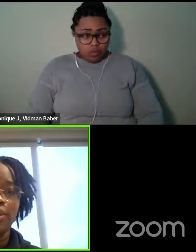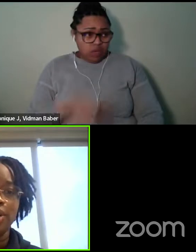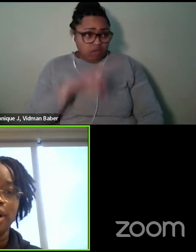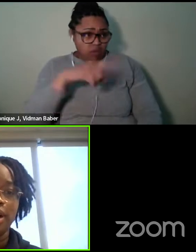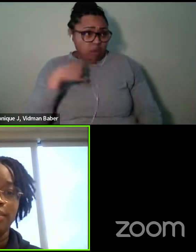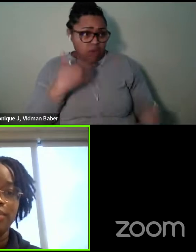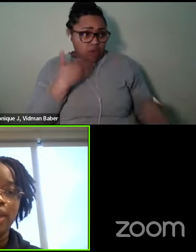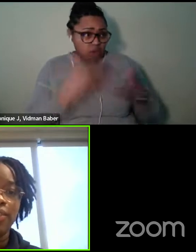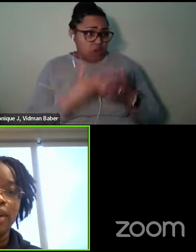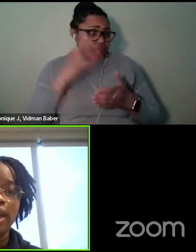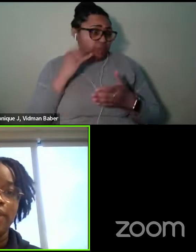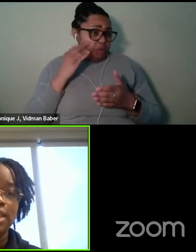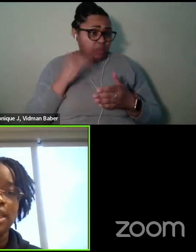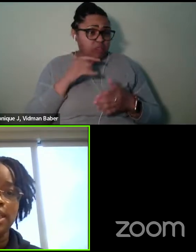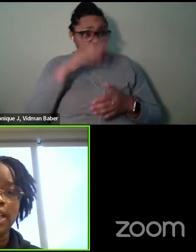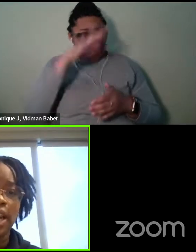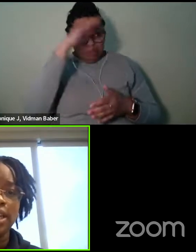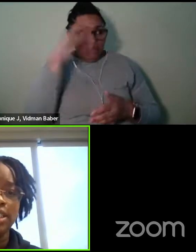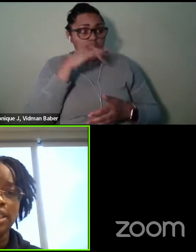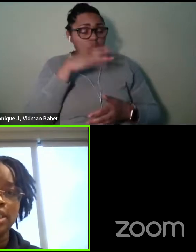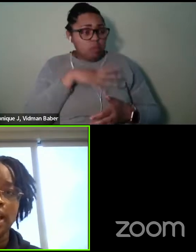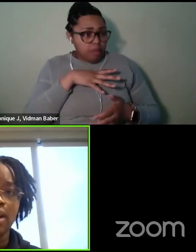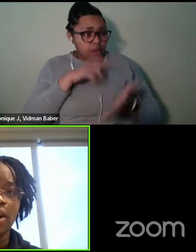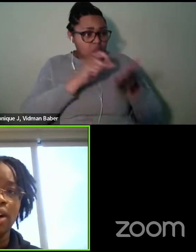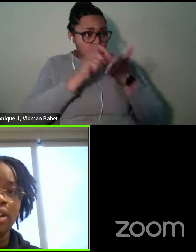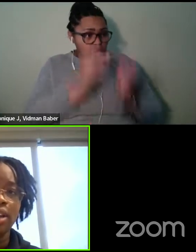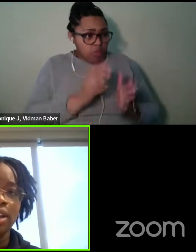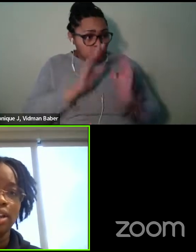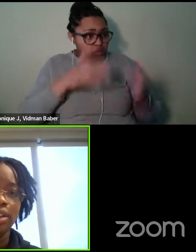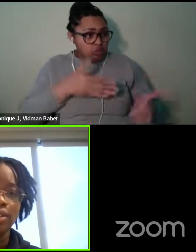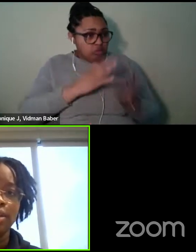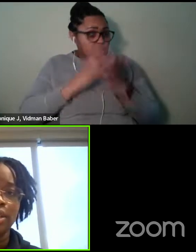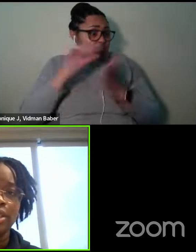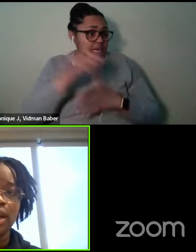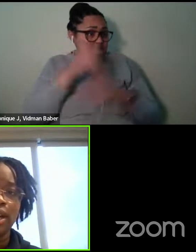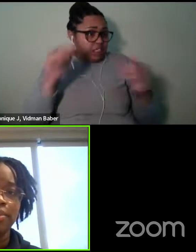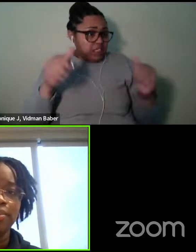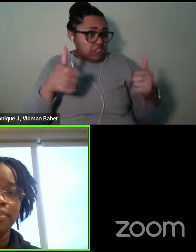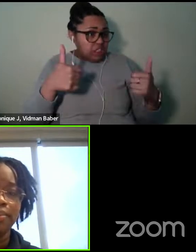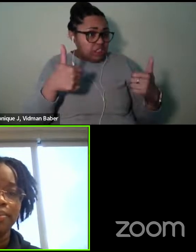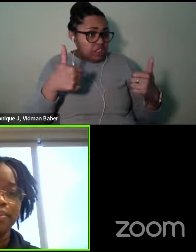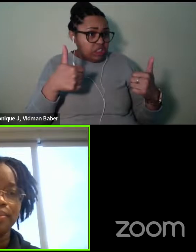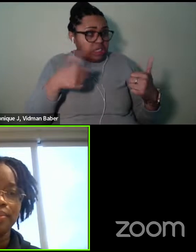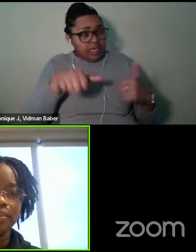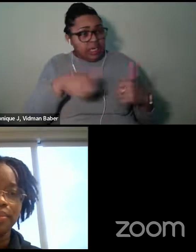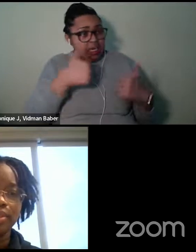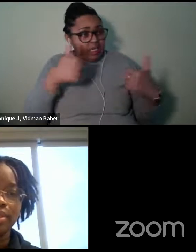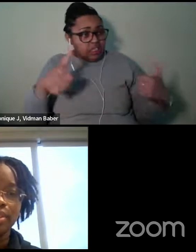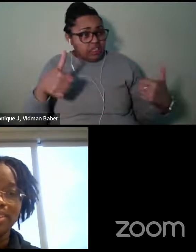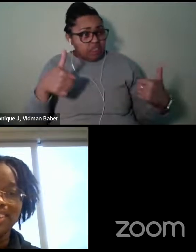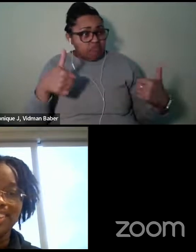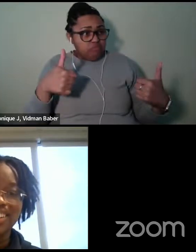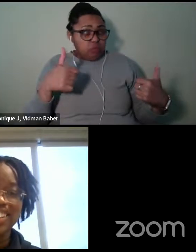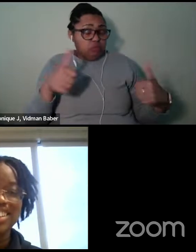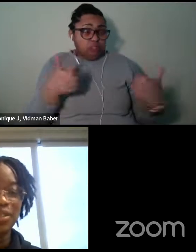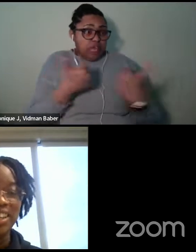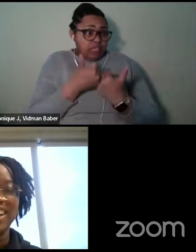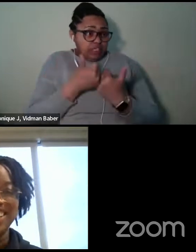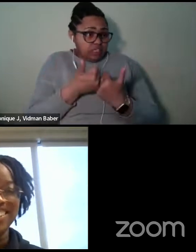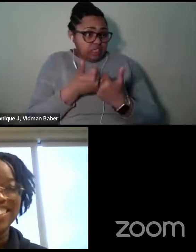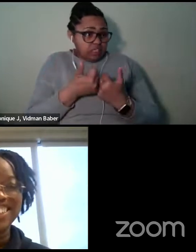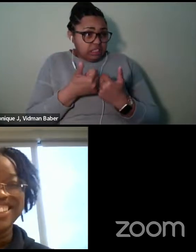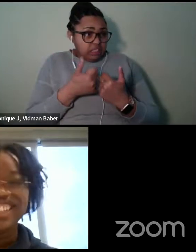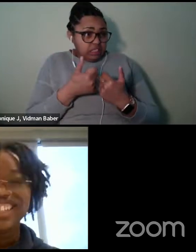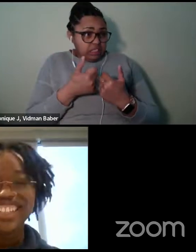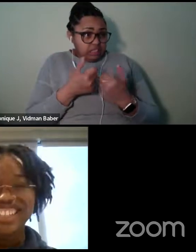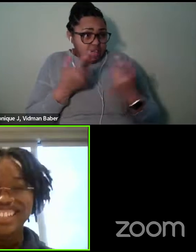author, or, um, have you faced any challenges at all throughout this time? Ooh. Whoa.